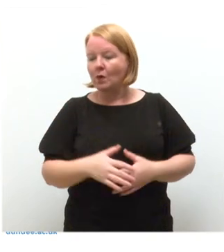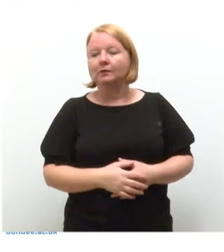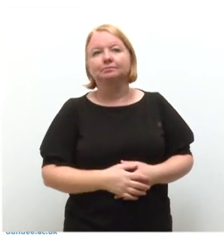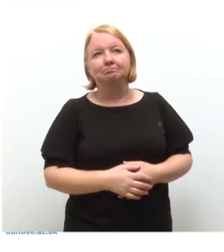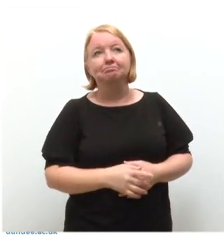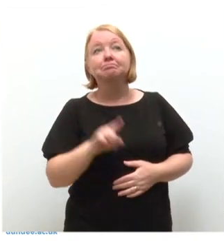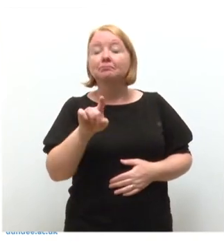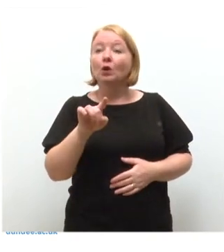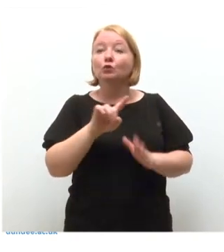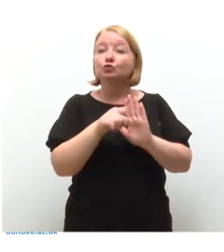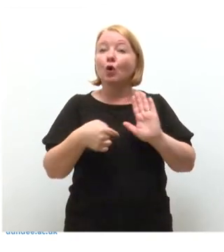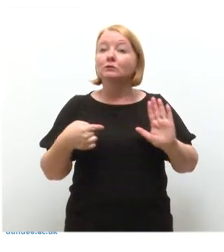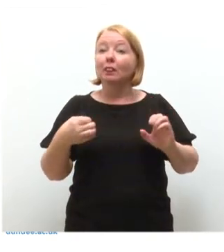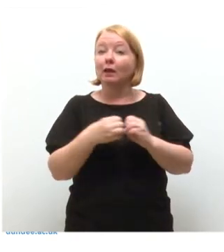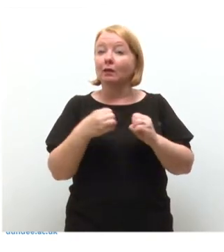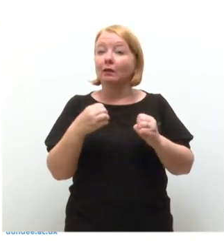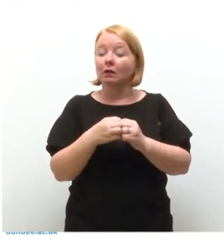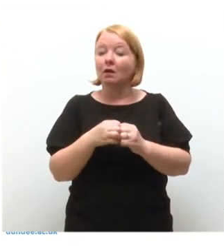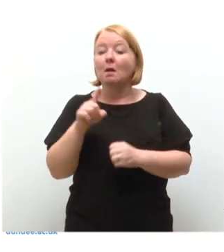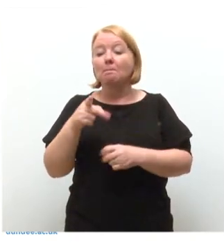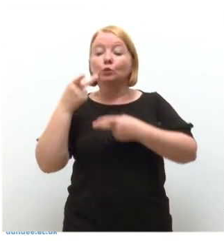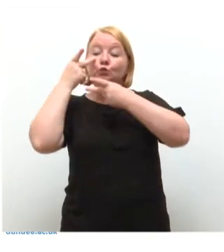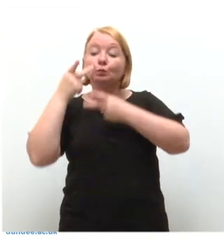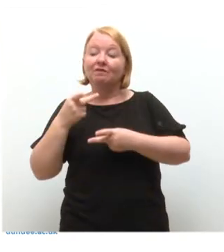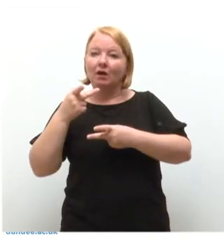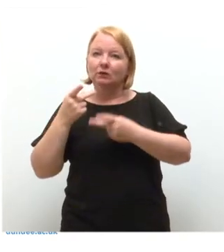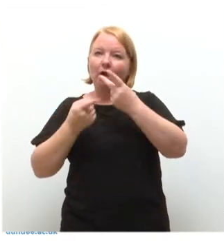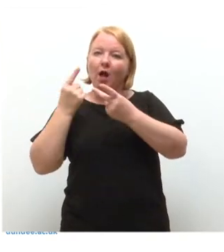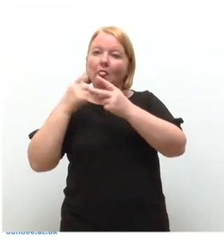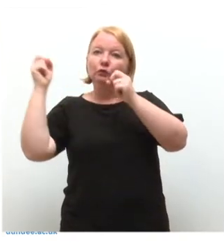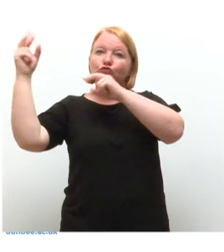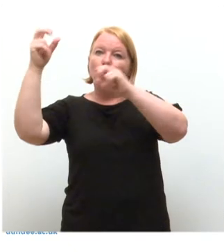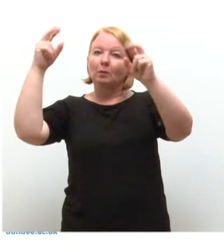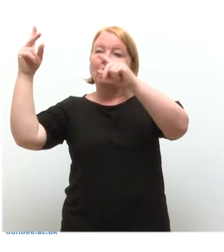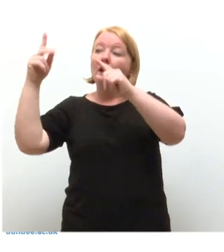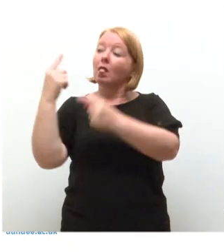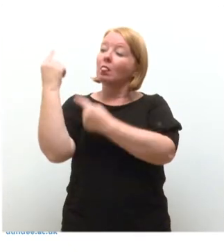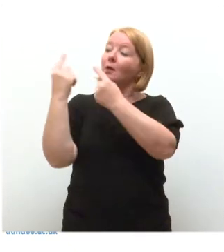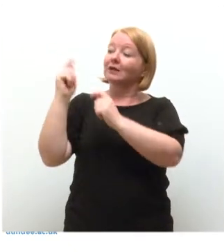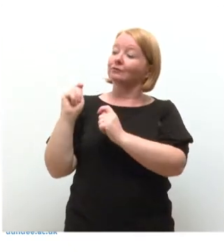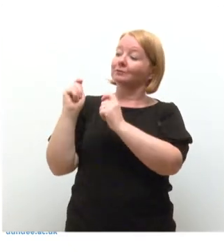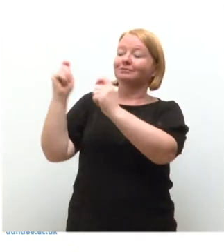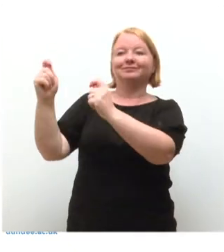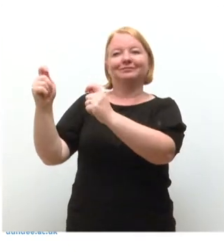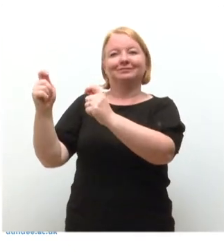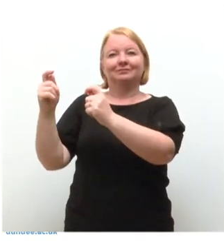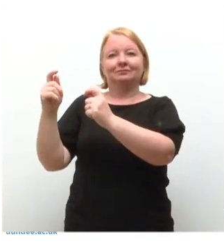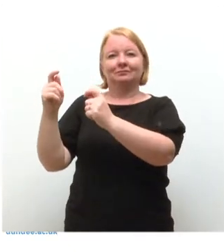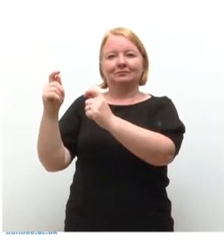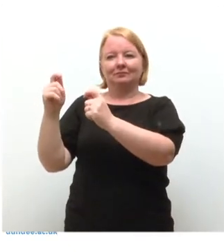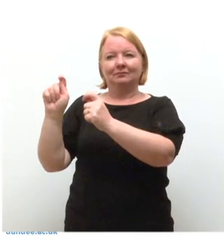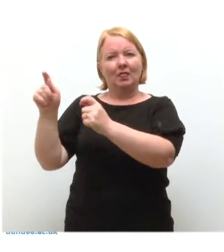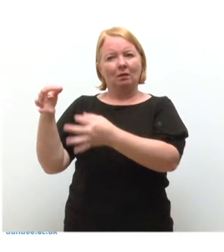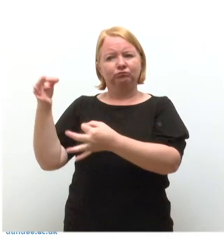it was not Jocelyn, but her then supervisor and another astronomer, who were awarded the Nobel Prize in Physics for her discovery.